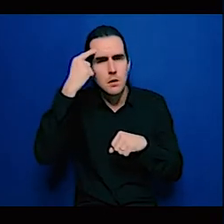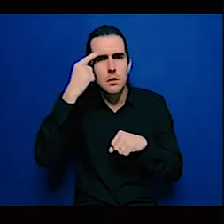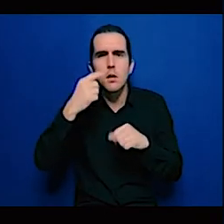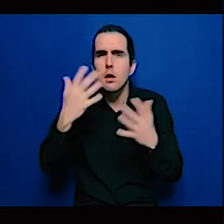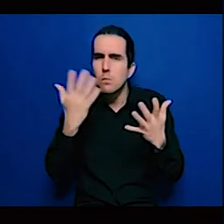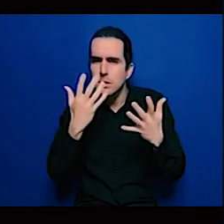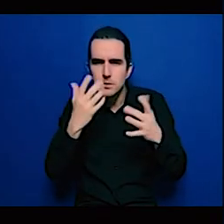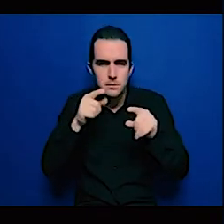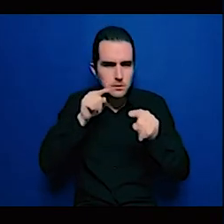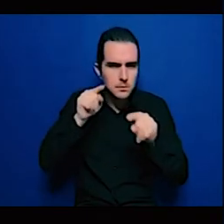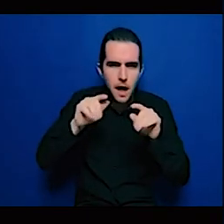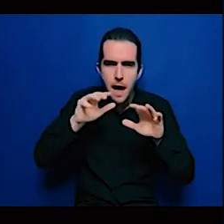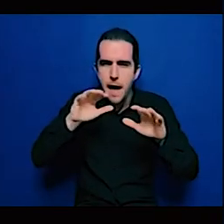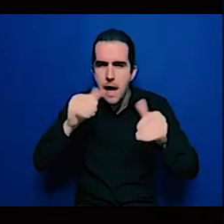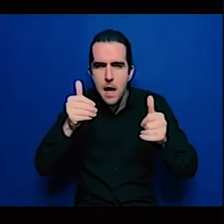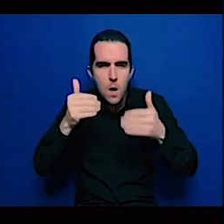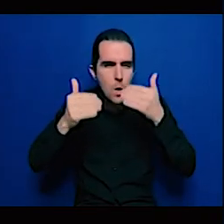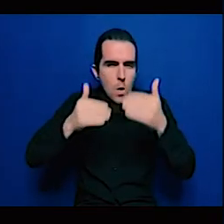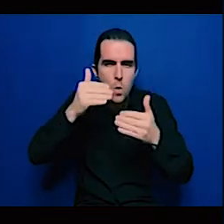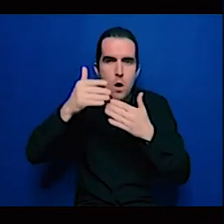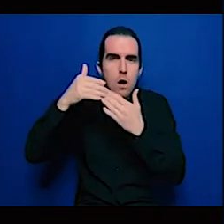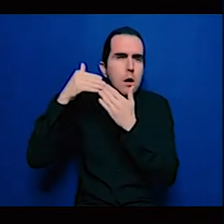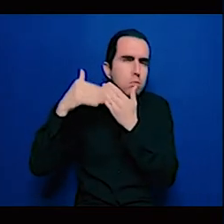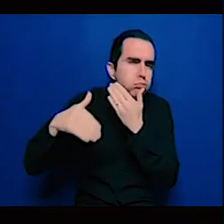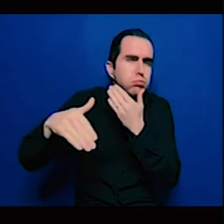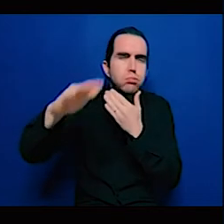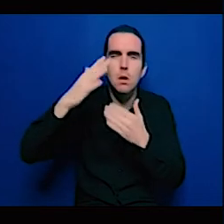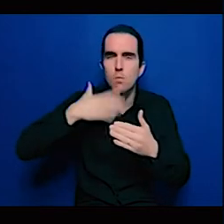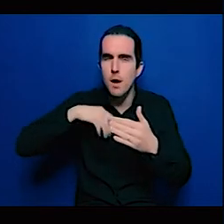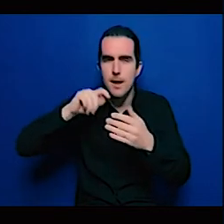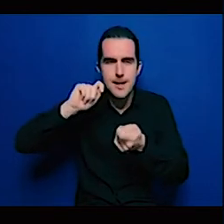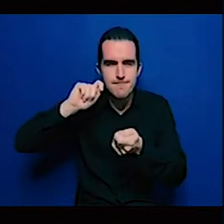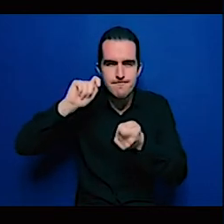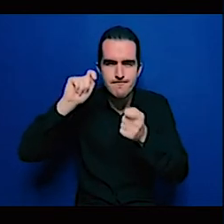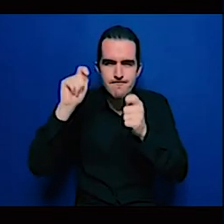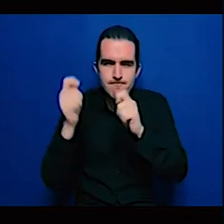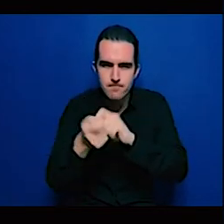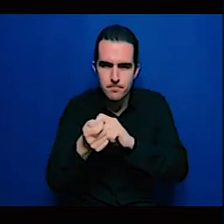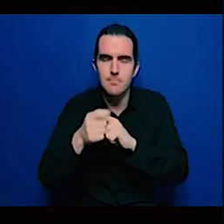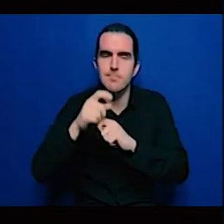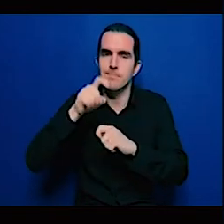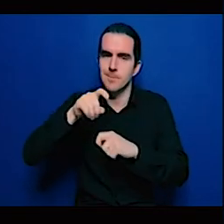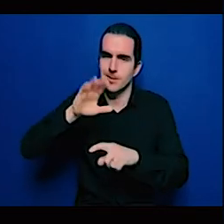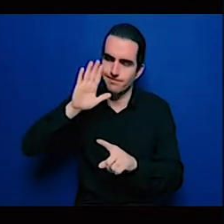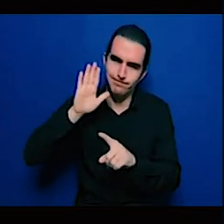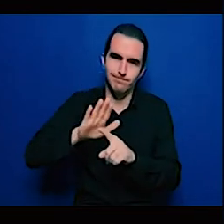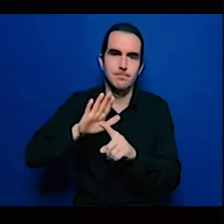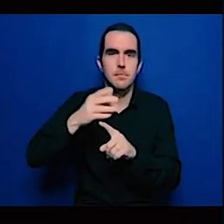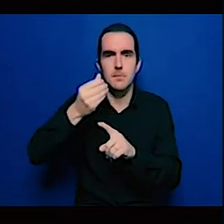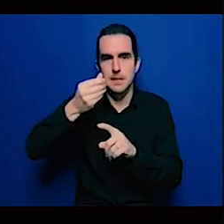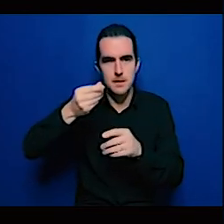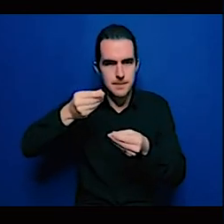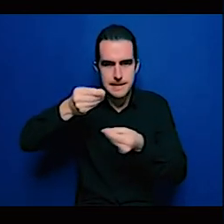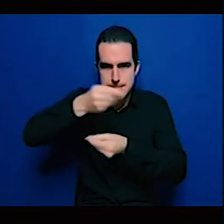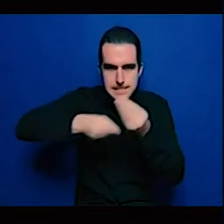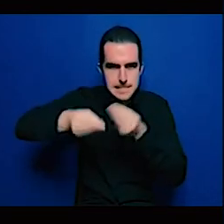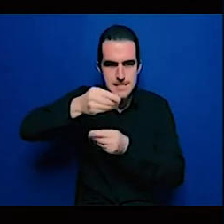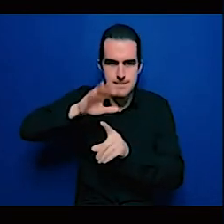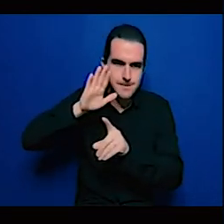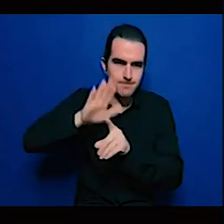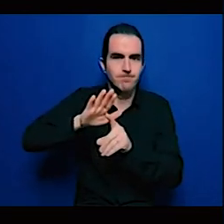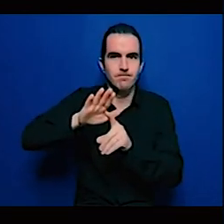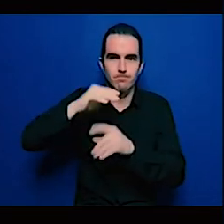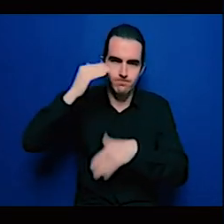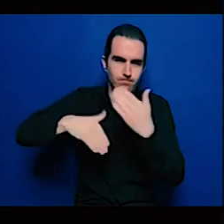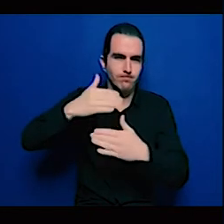in place I mean they've put in place the DCRR and the concessionary rates in terms of long-term funding to basically utilize